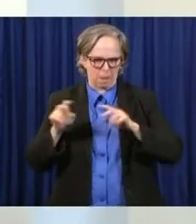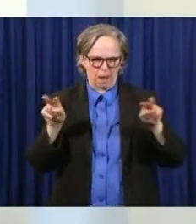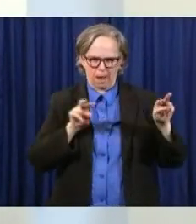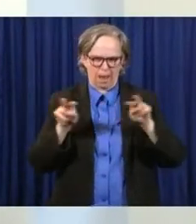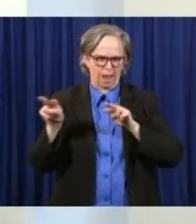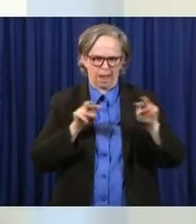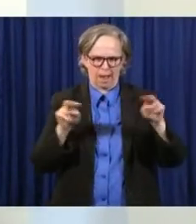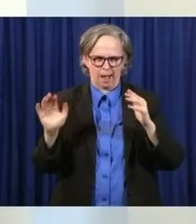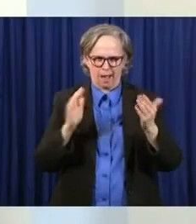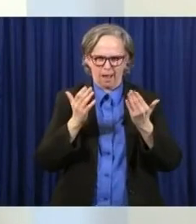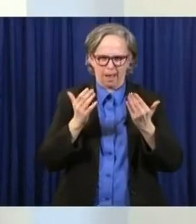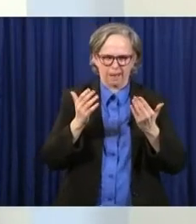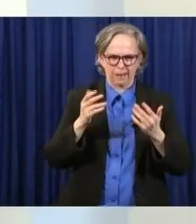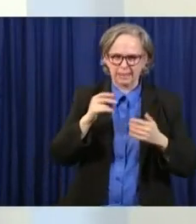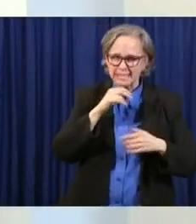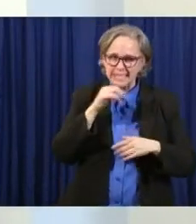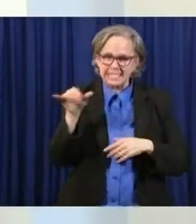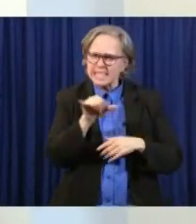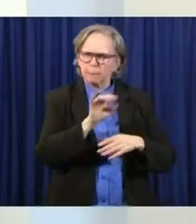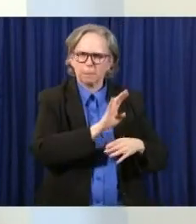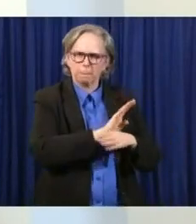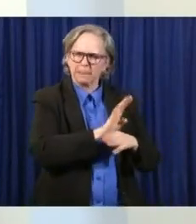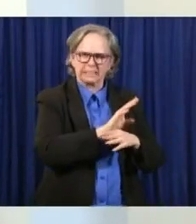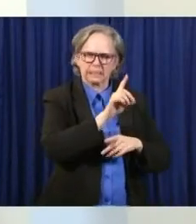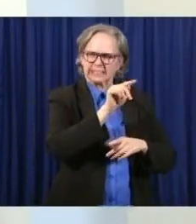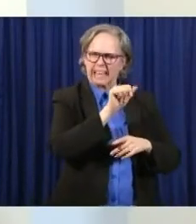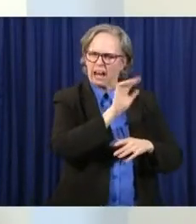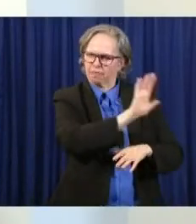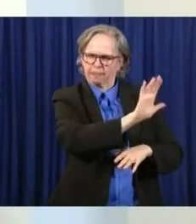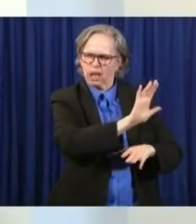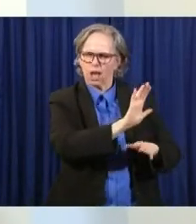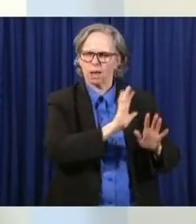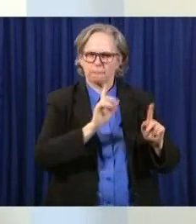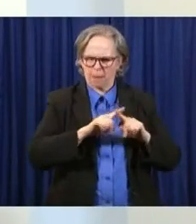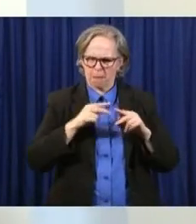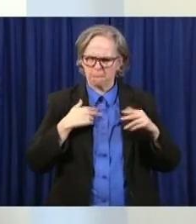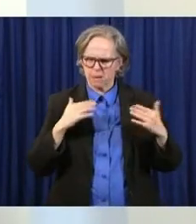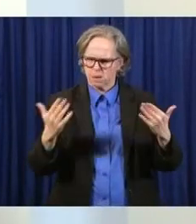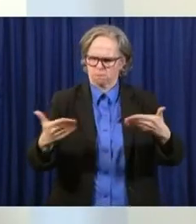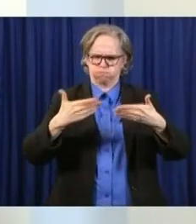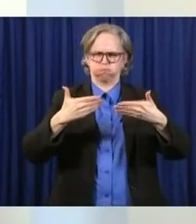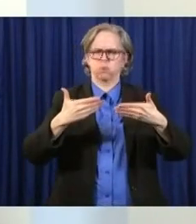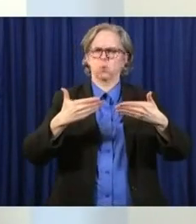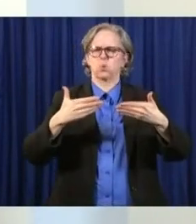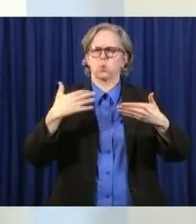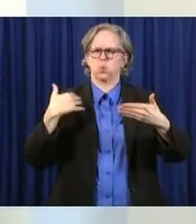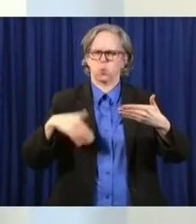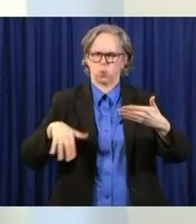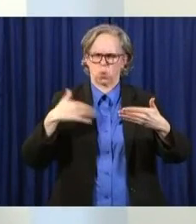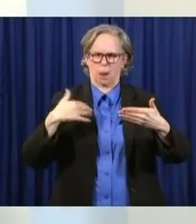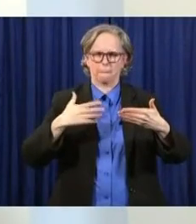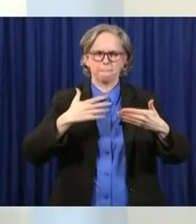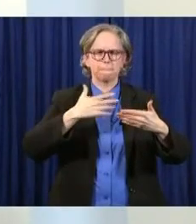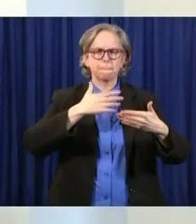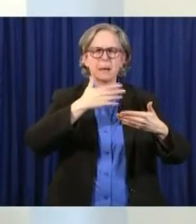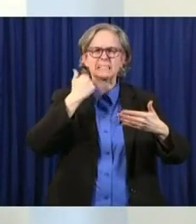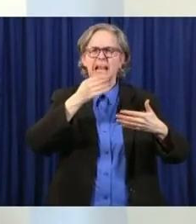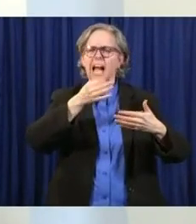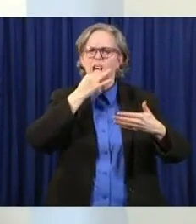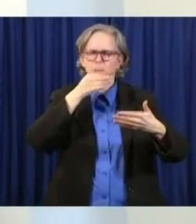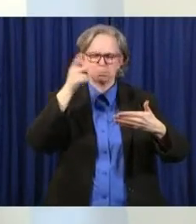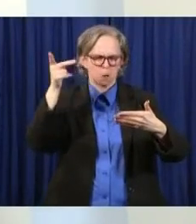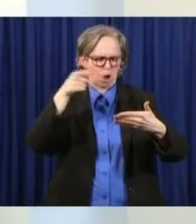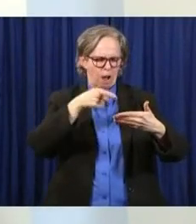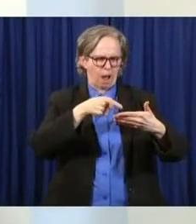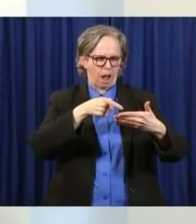data. And what they have shown so far, some of the best experts in the world, is how we do this